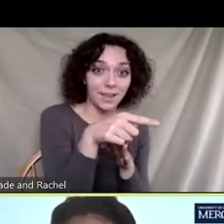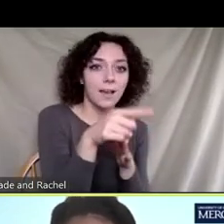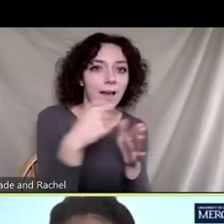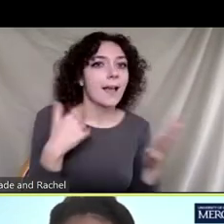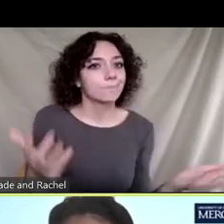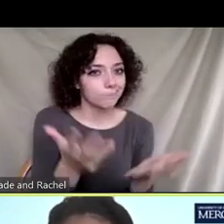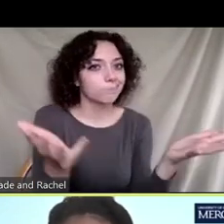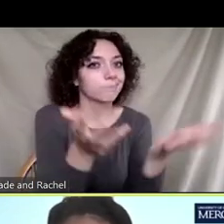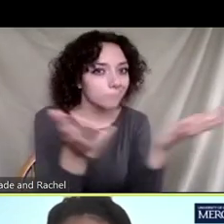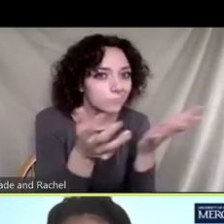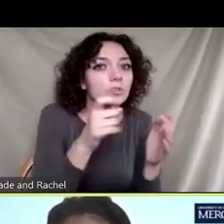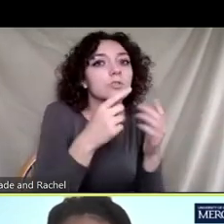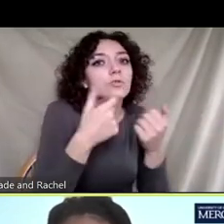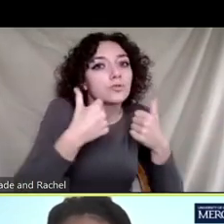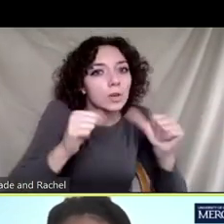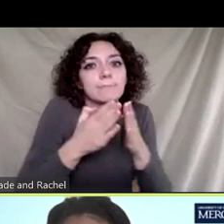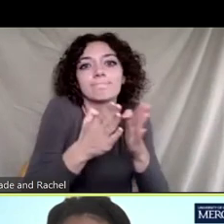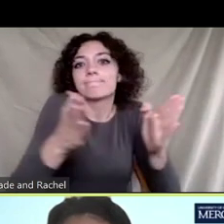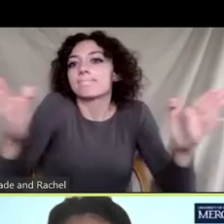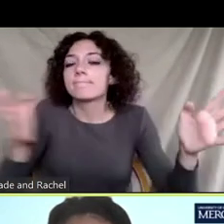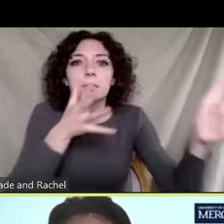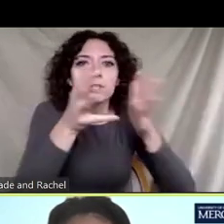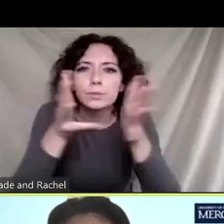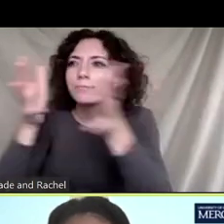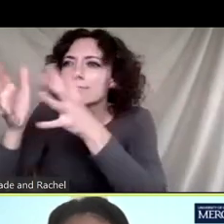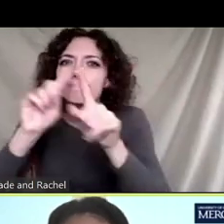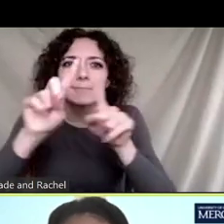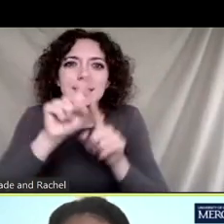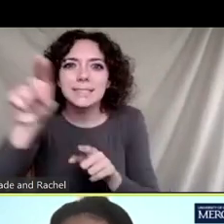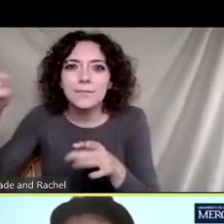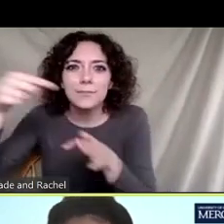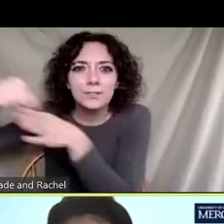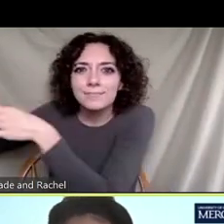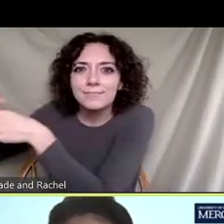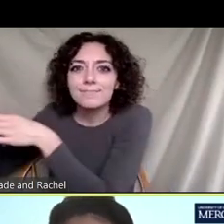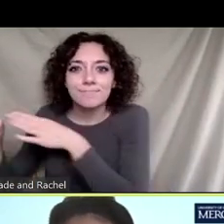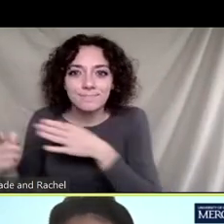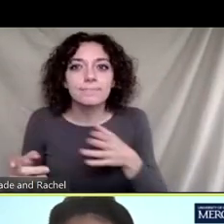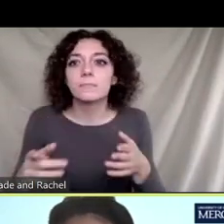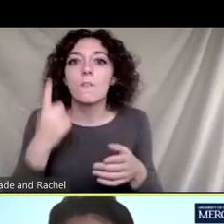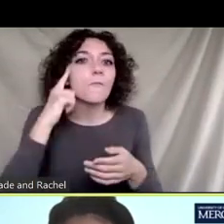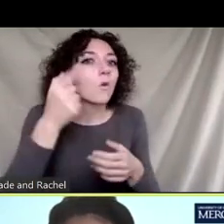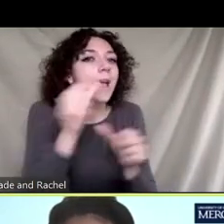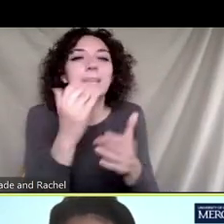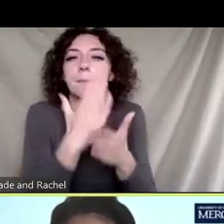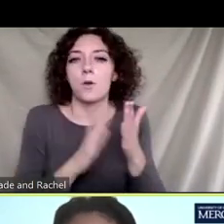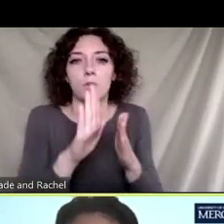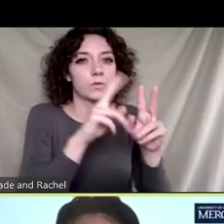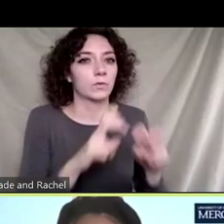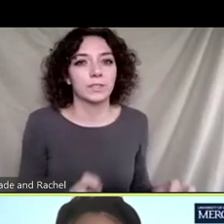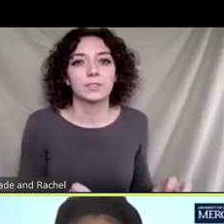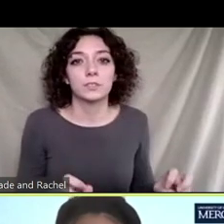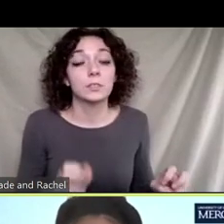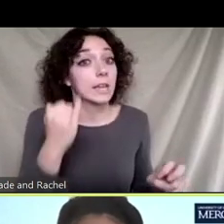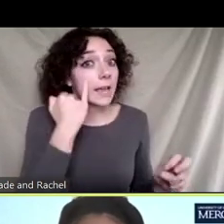another a lot more often. Um, especially if any part of your research is